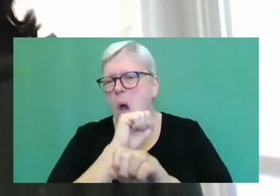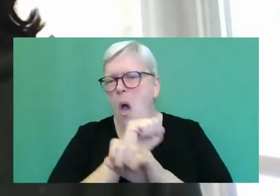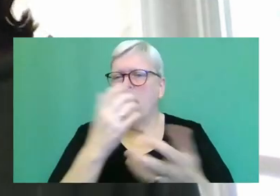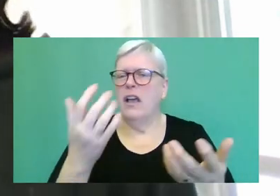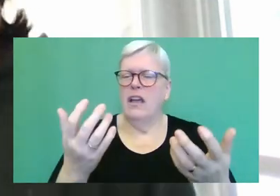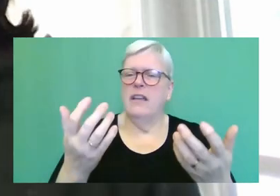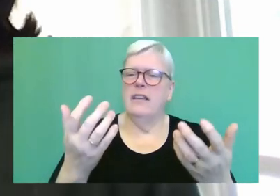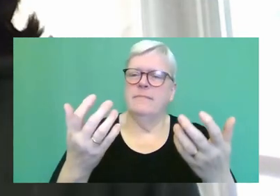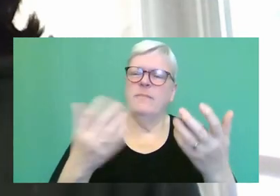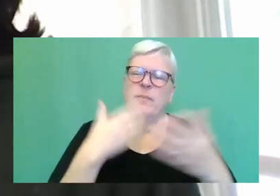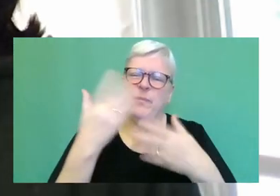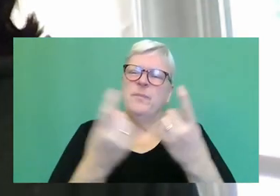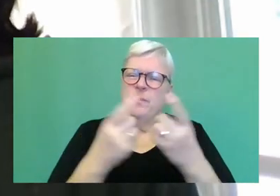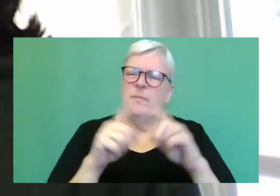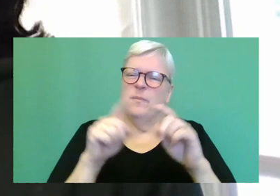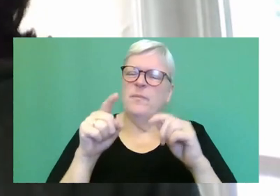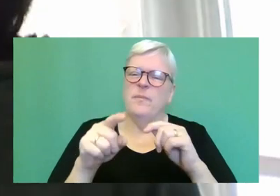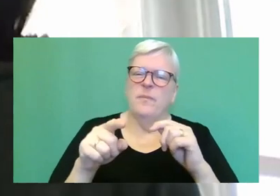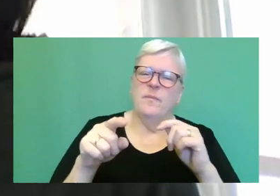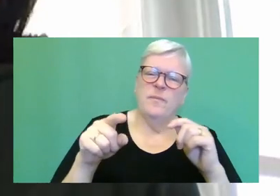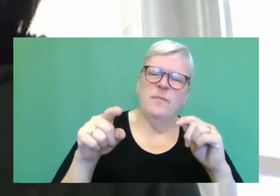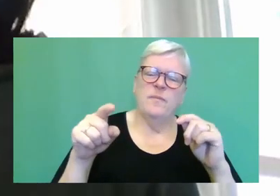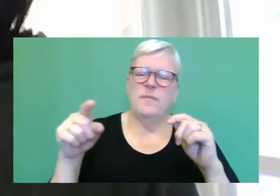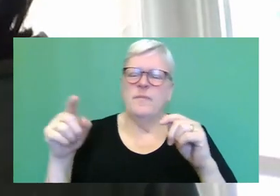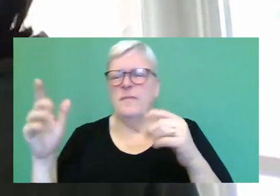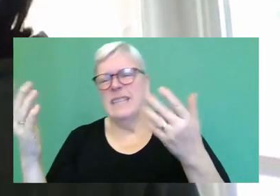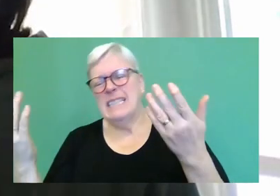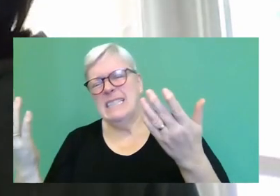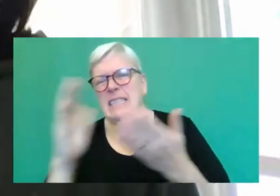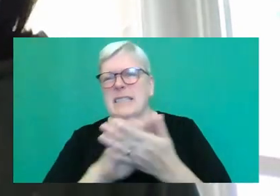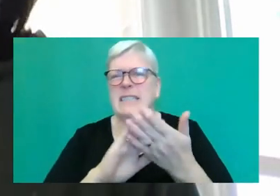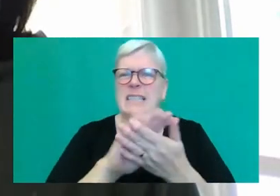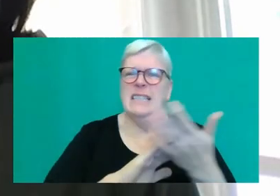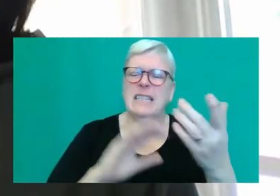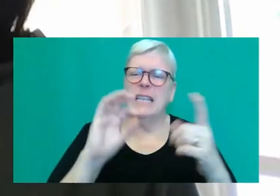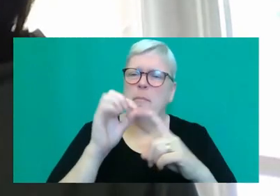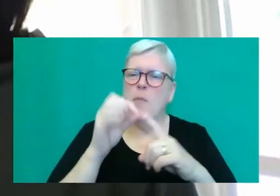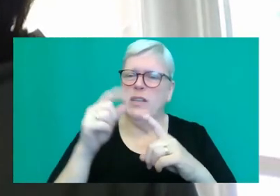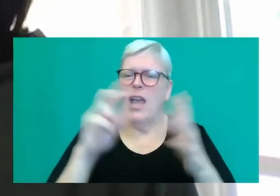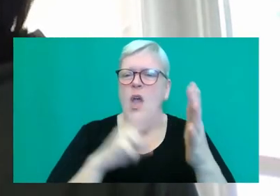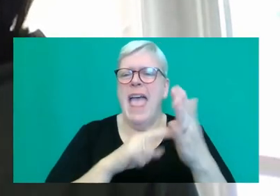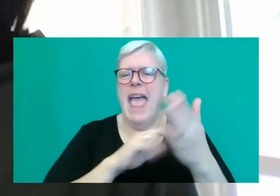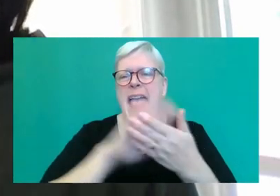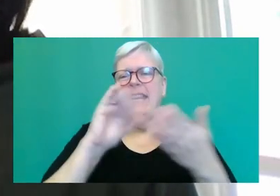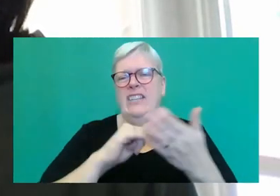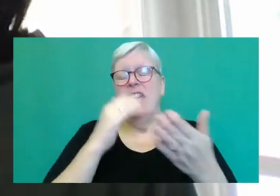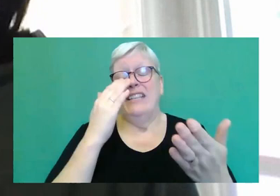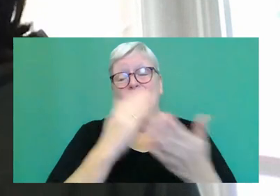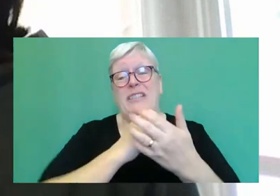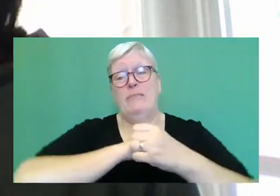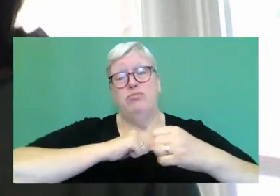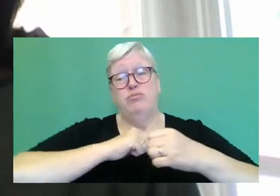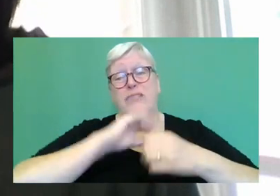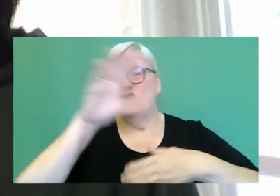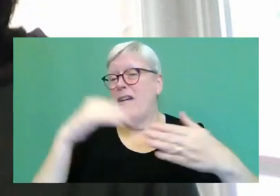the sort of, you know, pinpointing how the NHS was really creaking at the seams and underfunded and all these